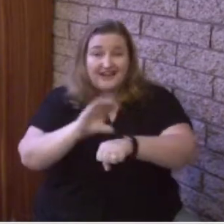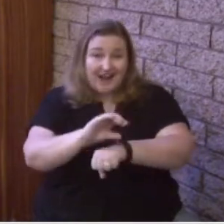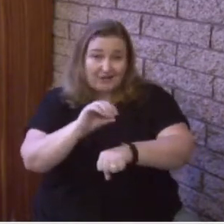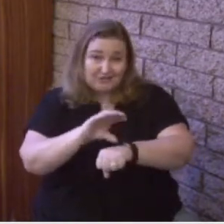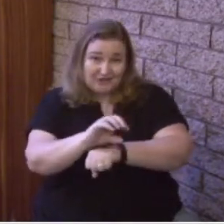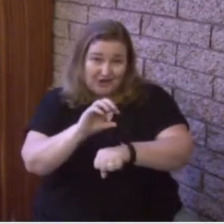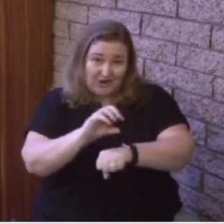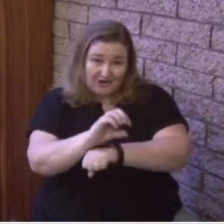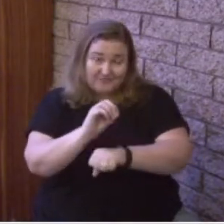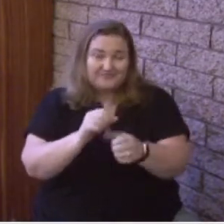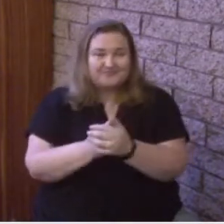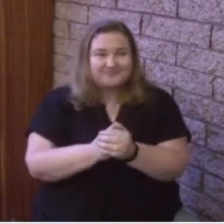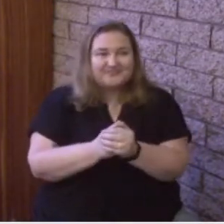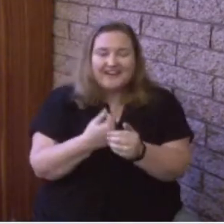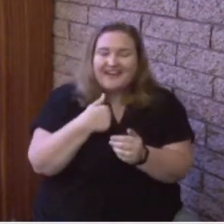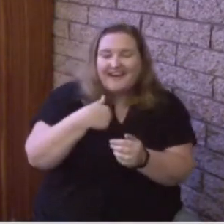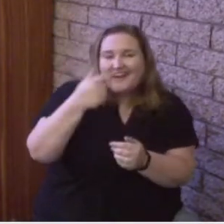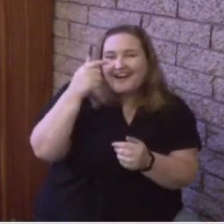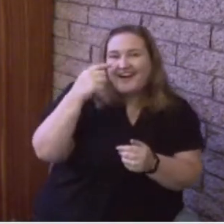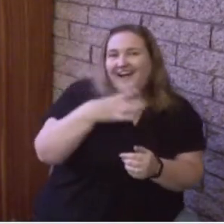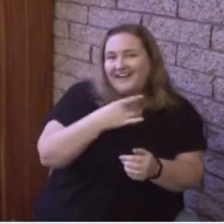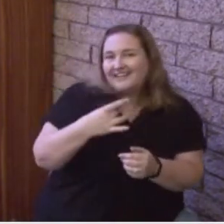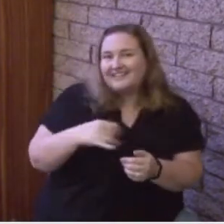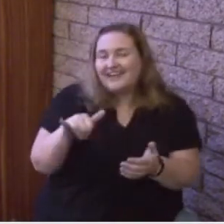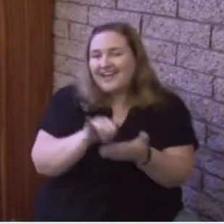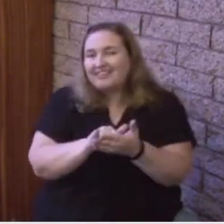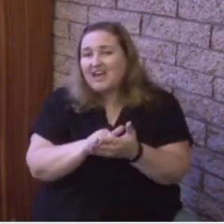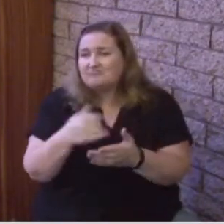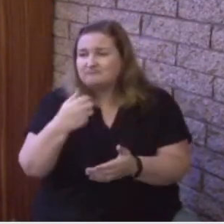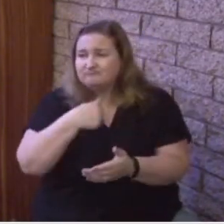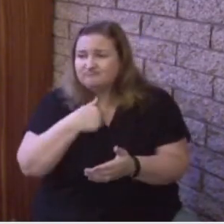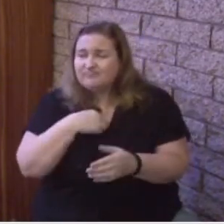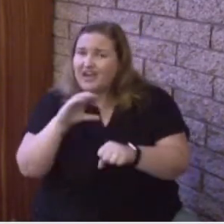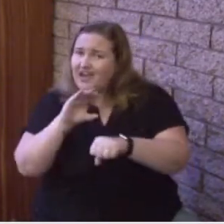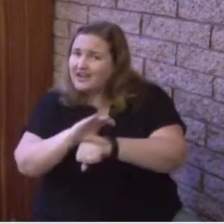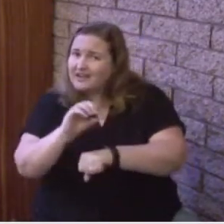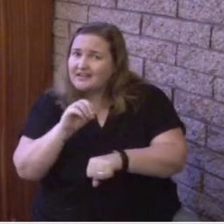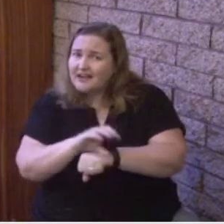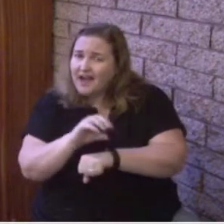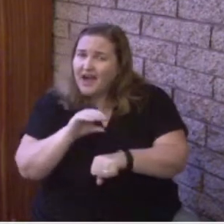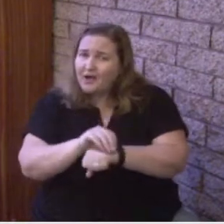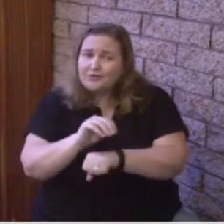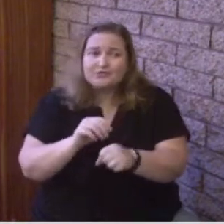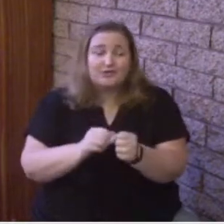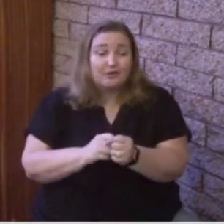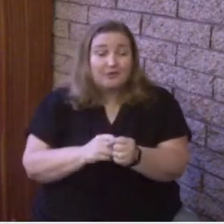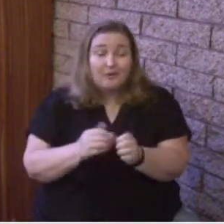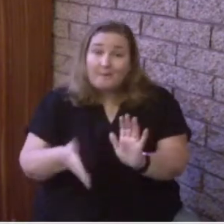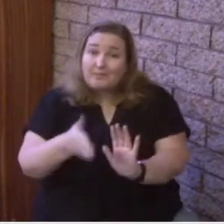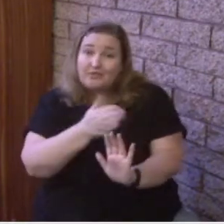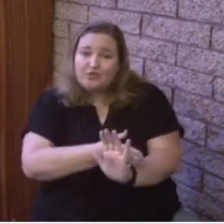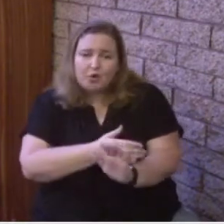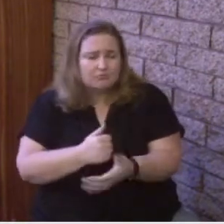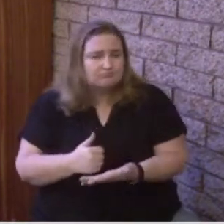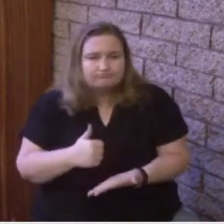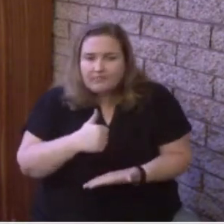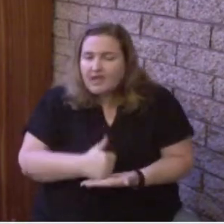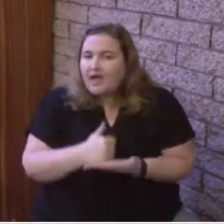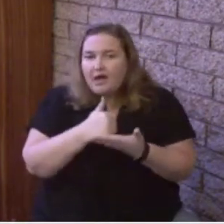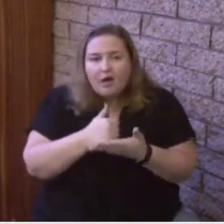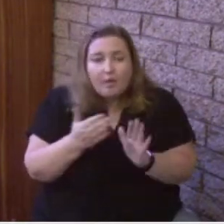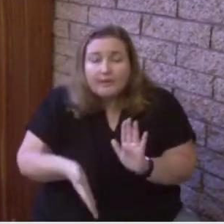I have been a counselor through many years, helping people, trying to counsel